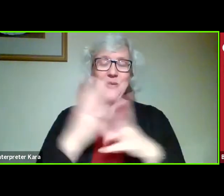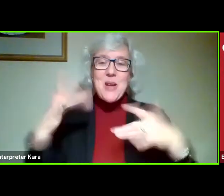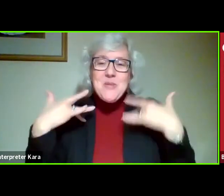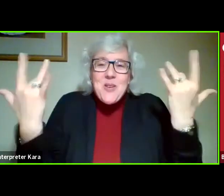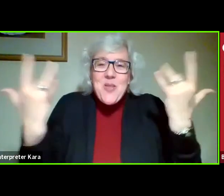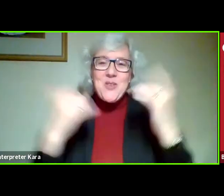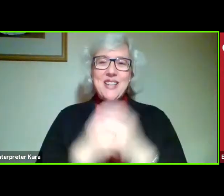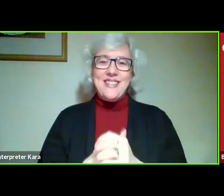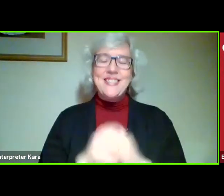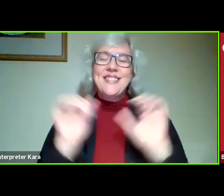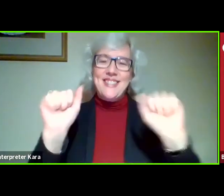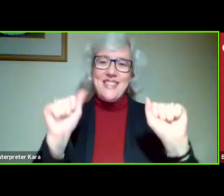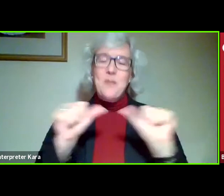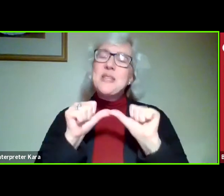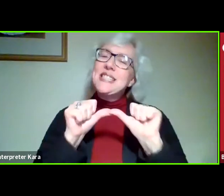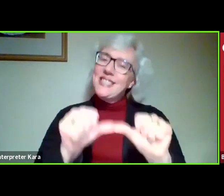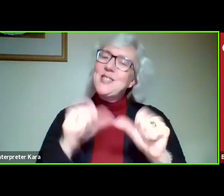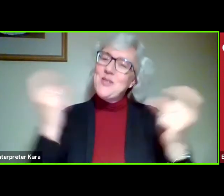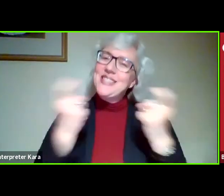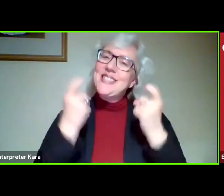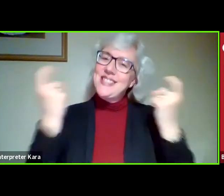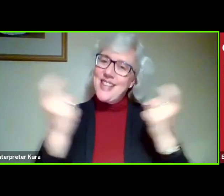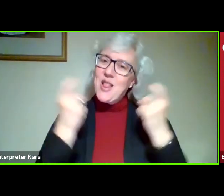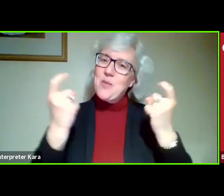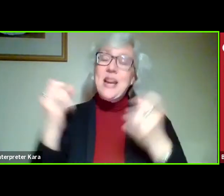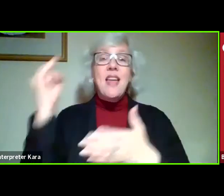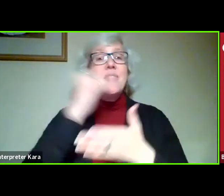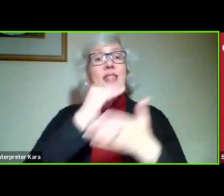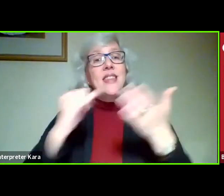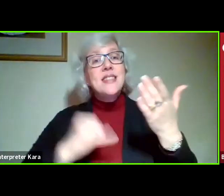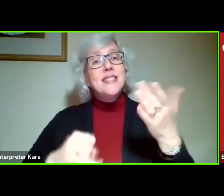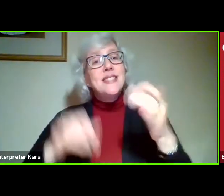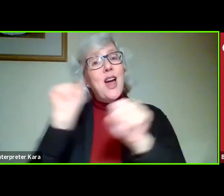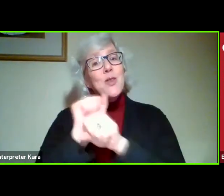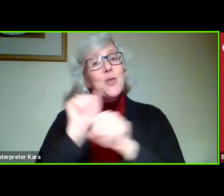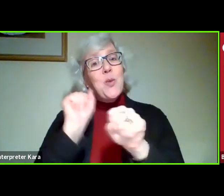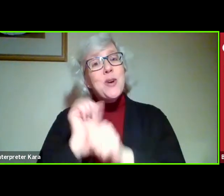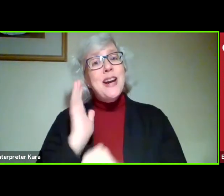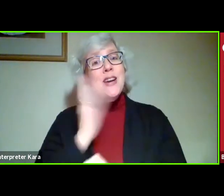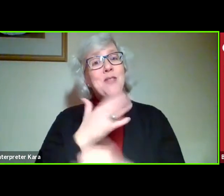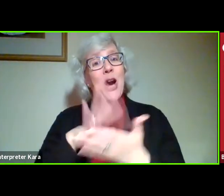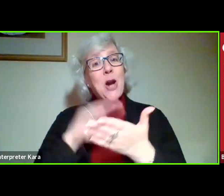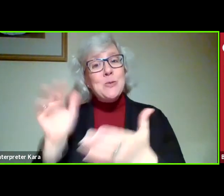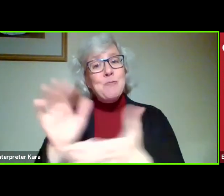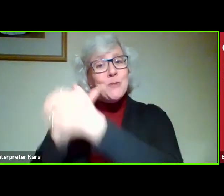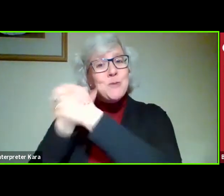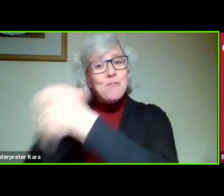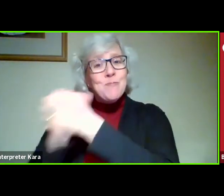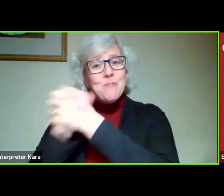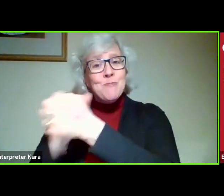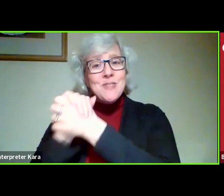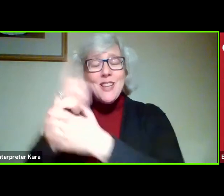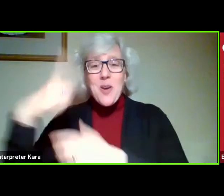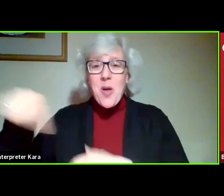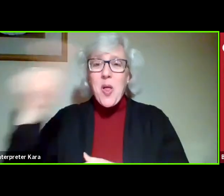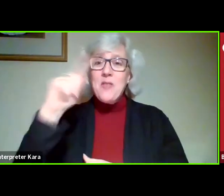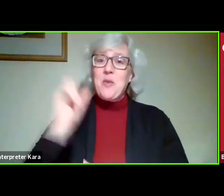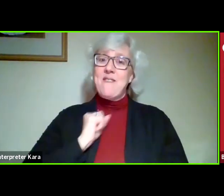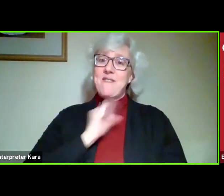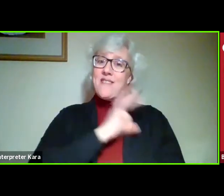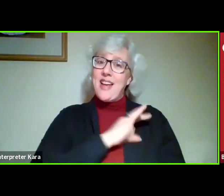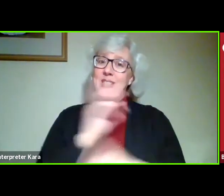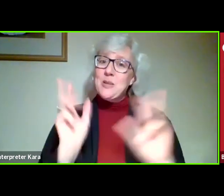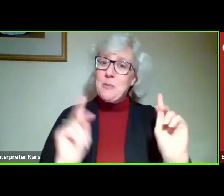that you're able to continue to celebrate the design and the work of our students. So congratulations to you and the rest of the faculty members